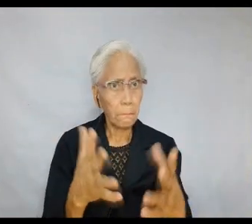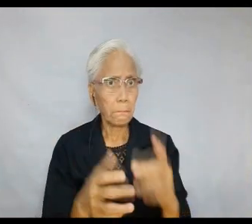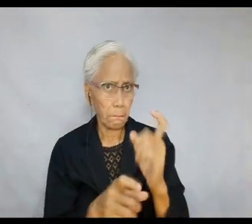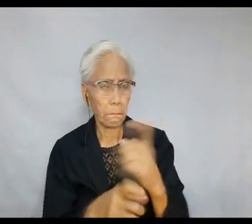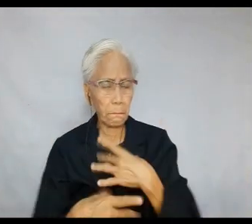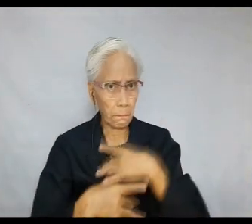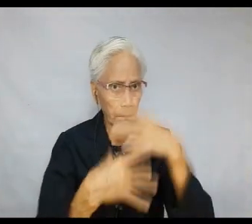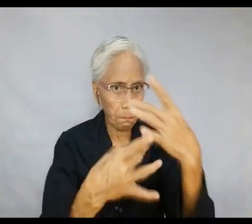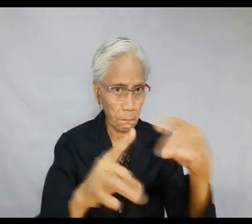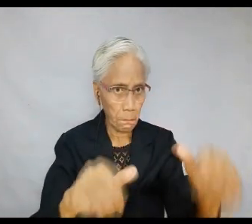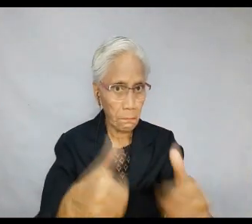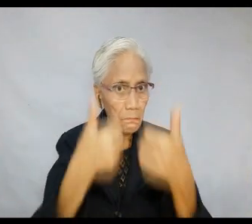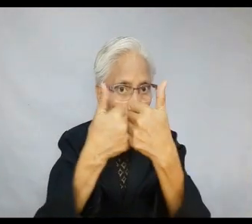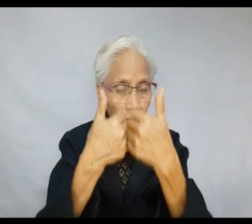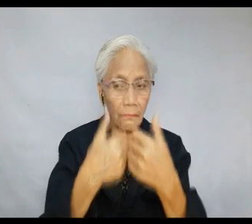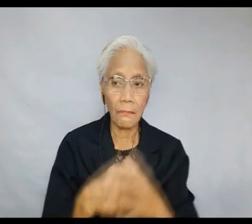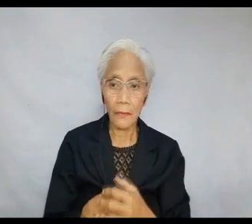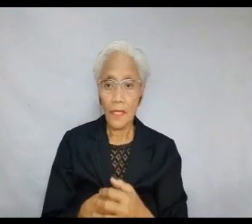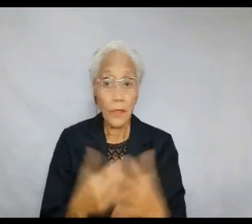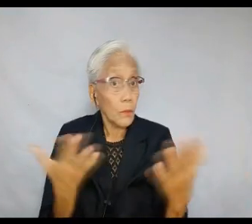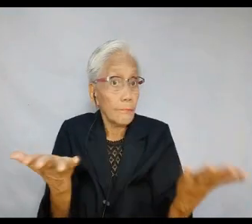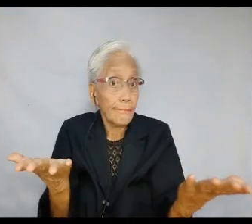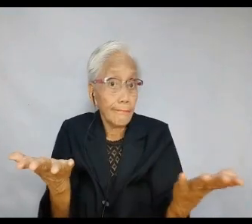time. Hmm, an interesting challenge.